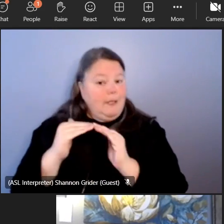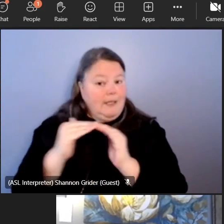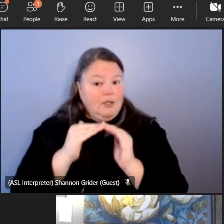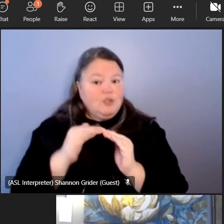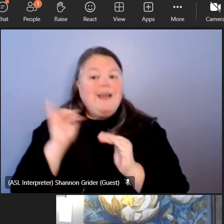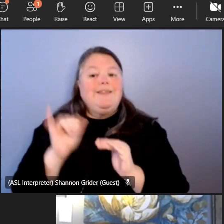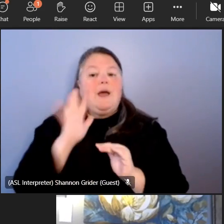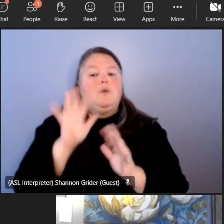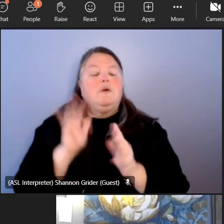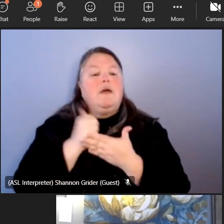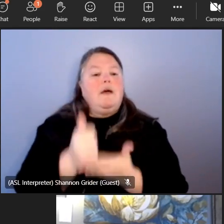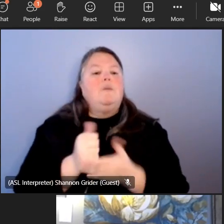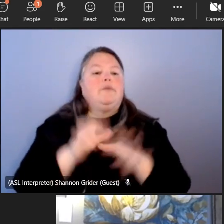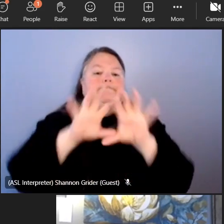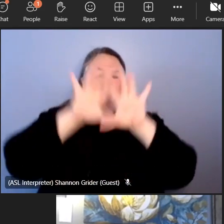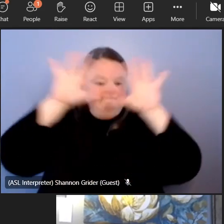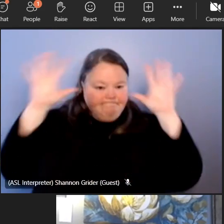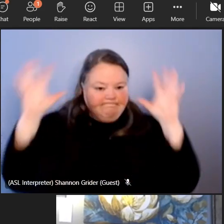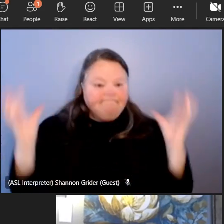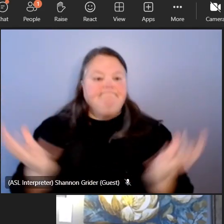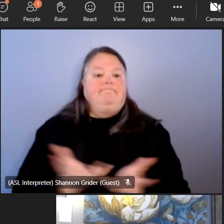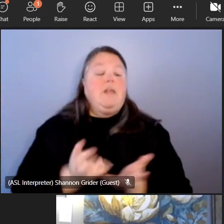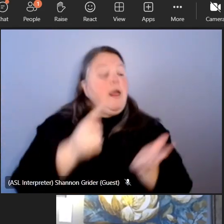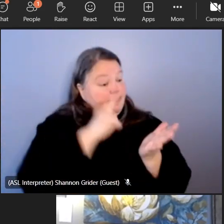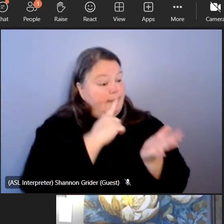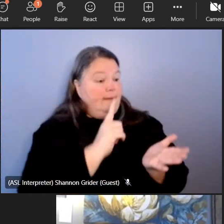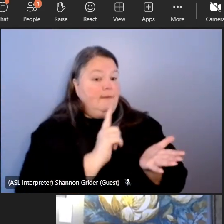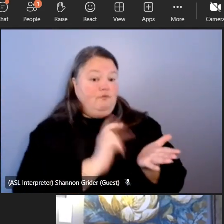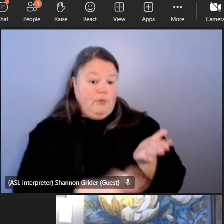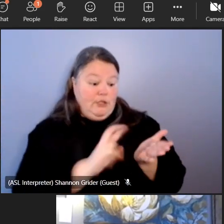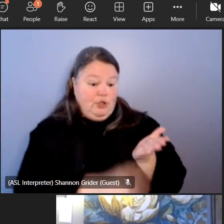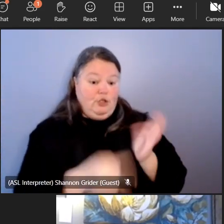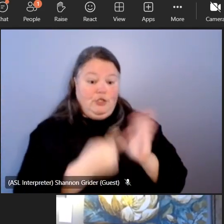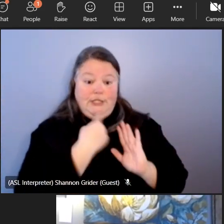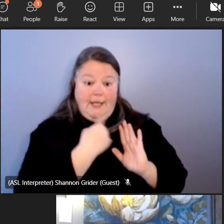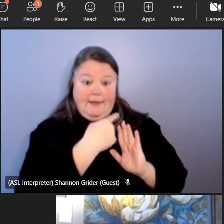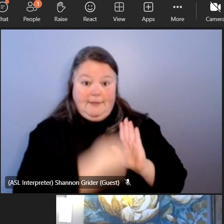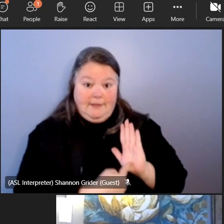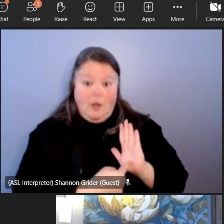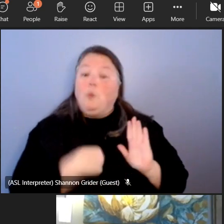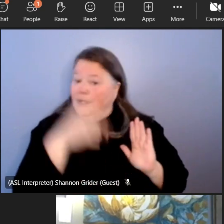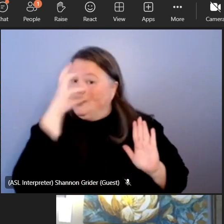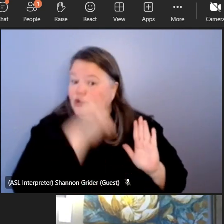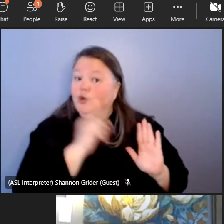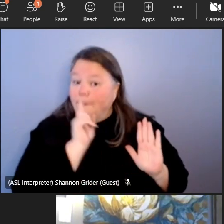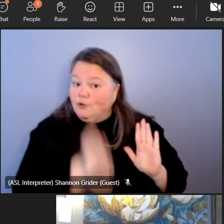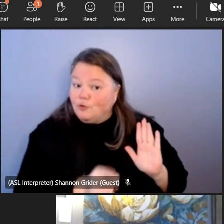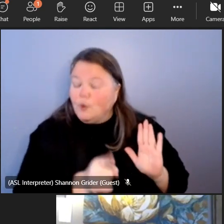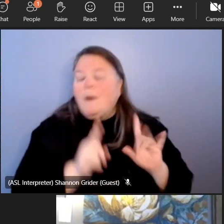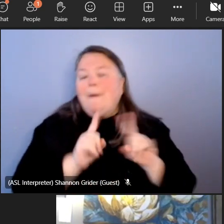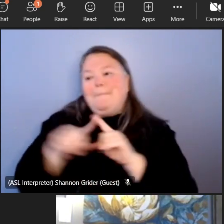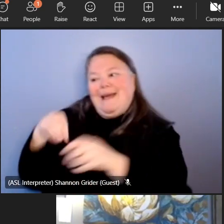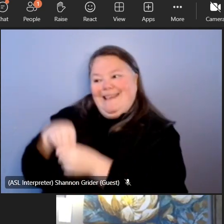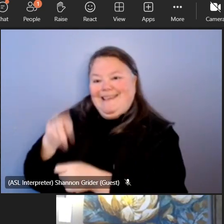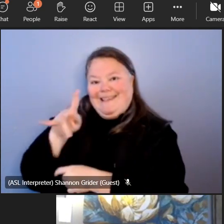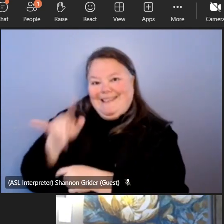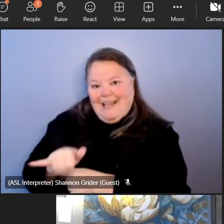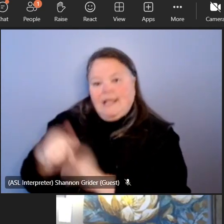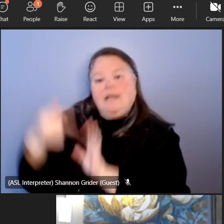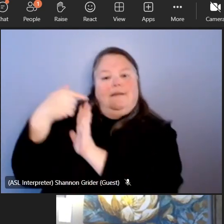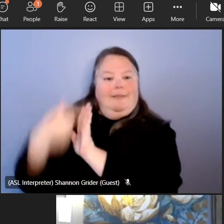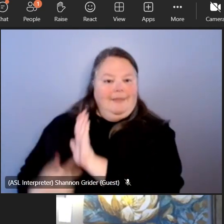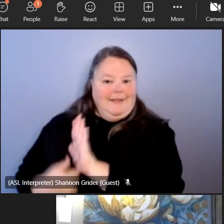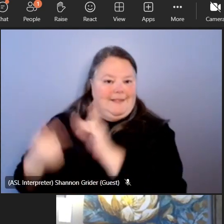round out you know here's what the literature says here's what what we assume to be true but here's how it's playing out um in our actual